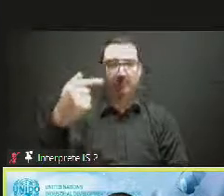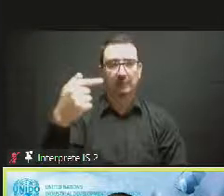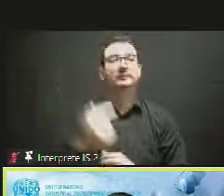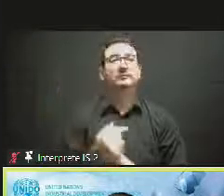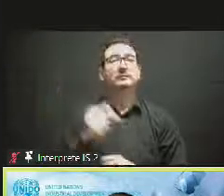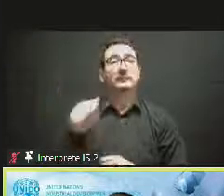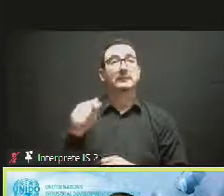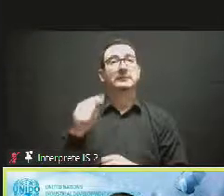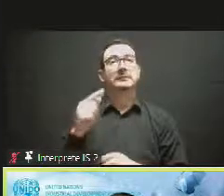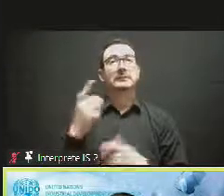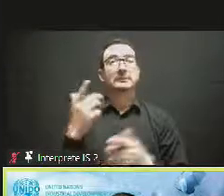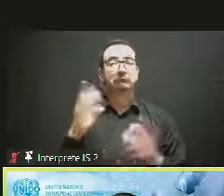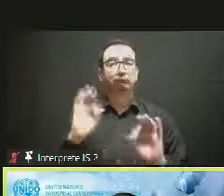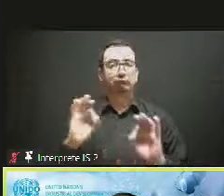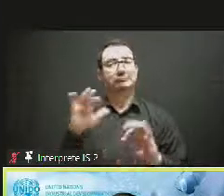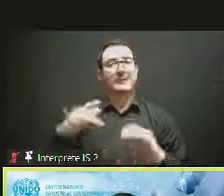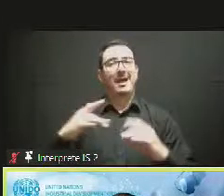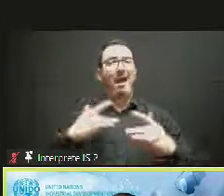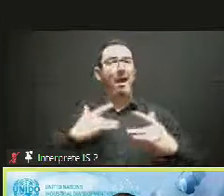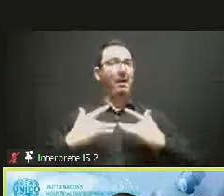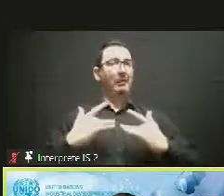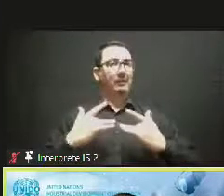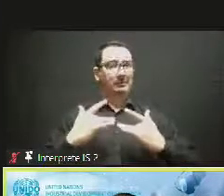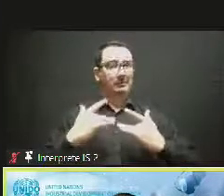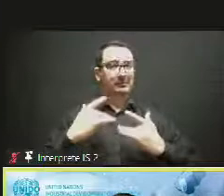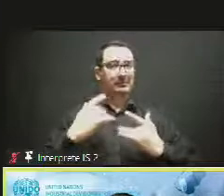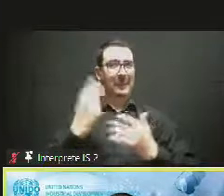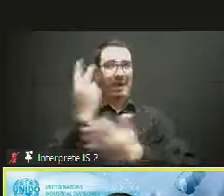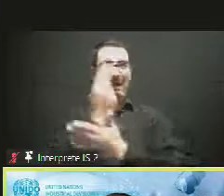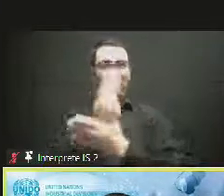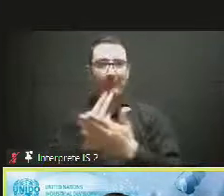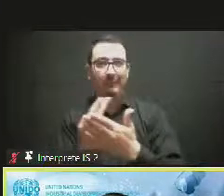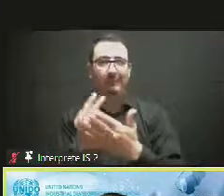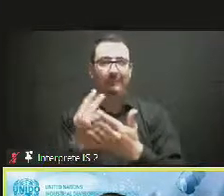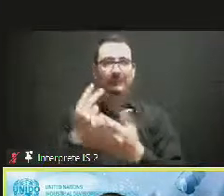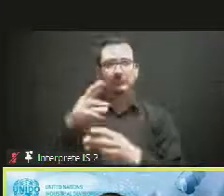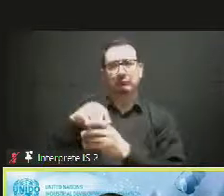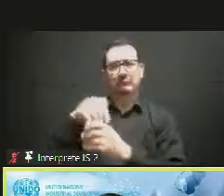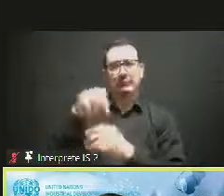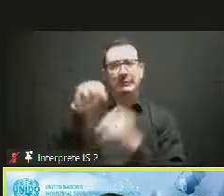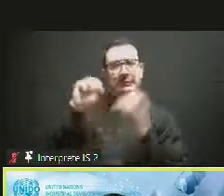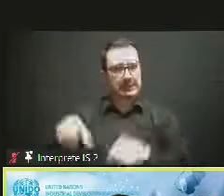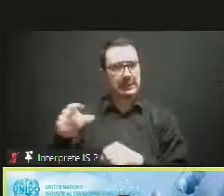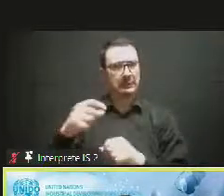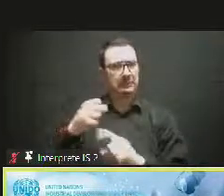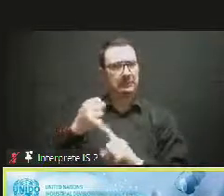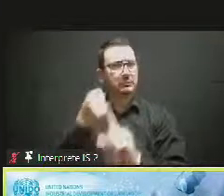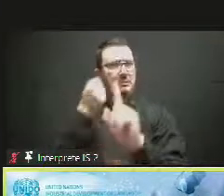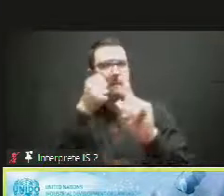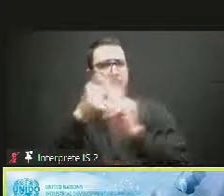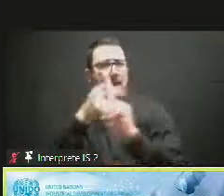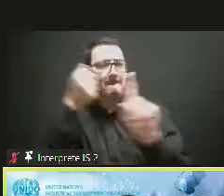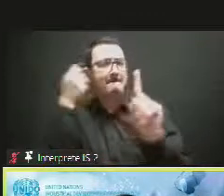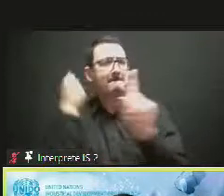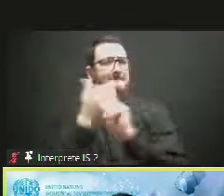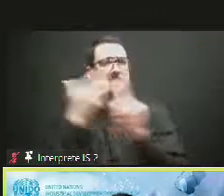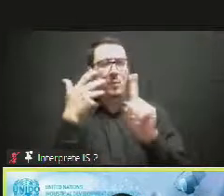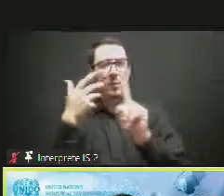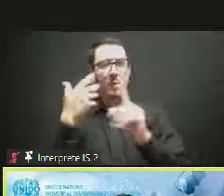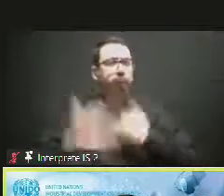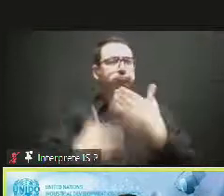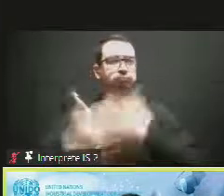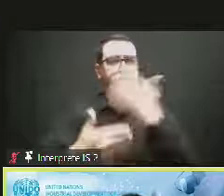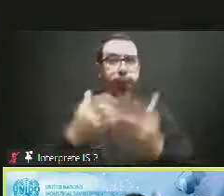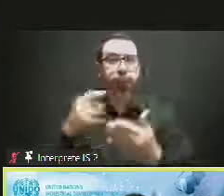heavily on the system. For example, artificial intelligence or virtual reality and augmented reality can